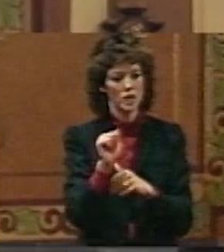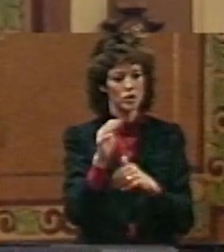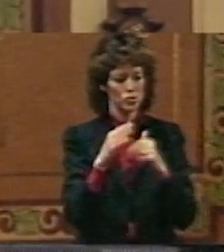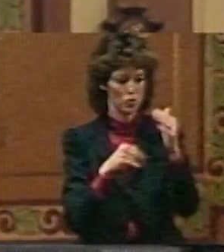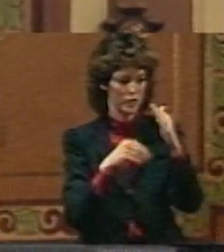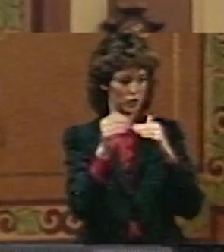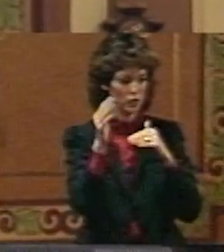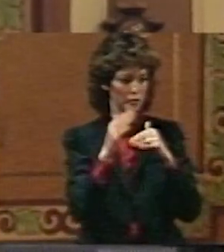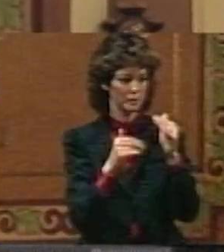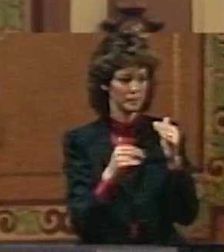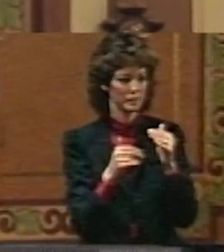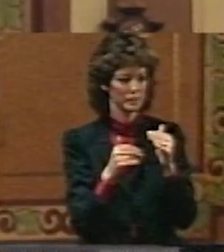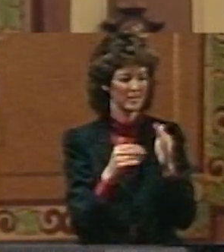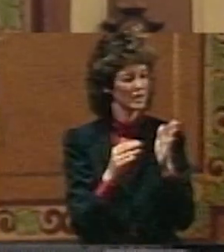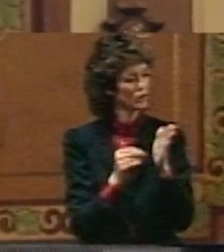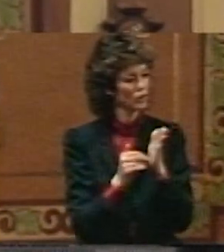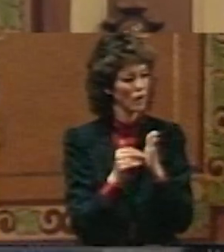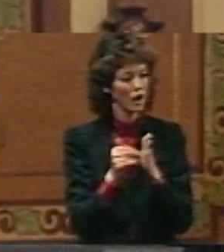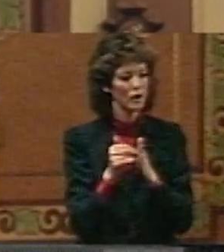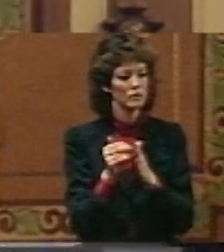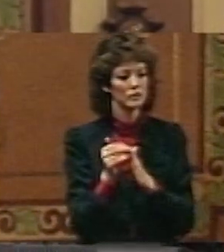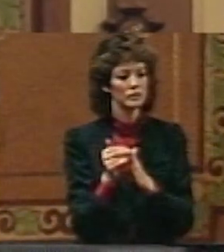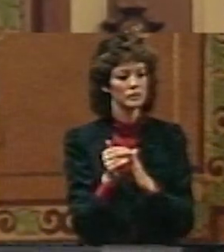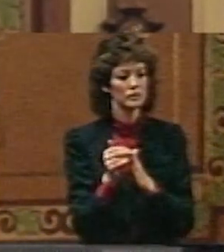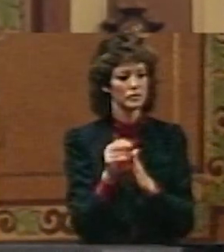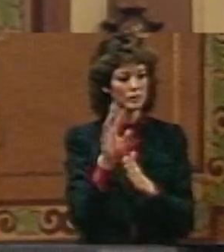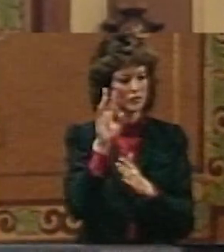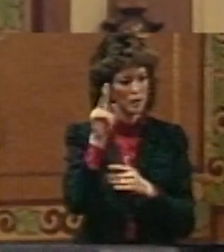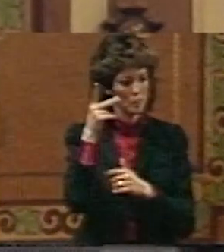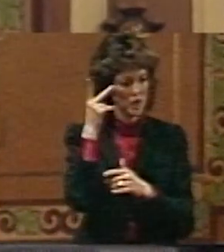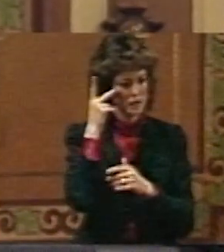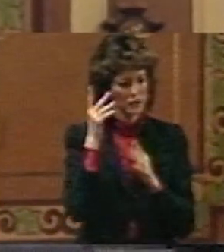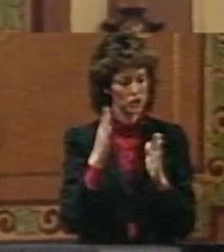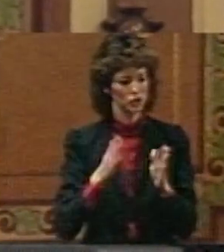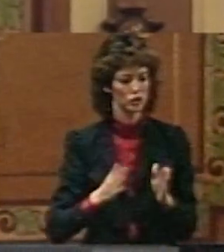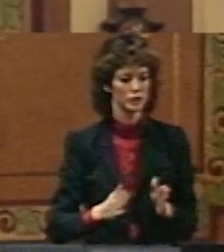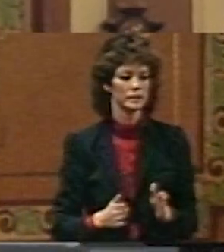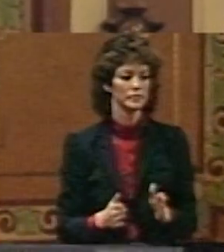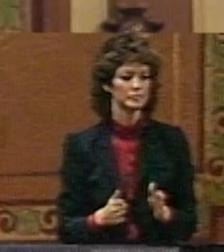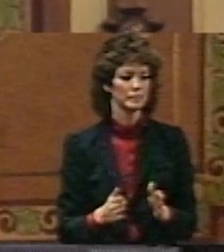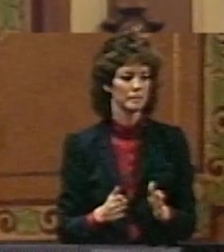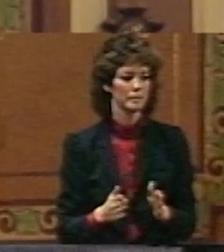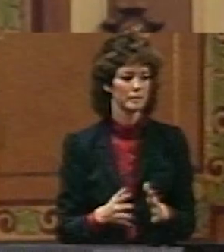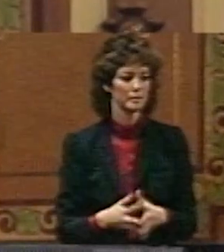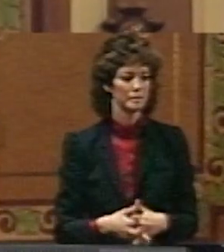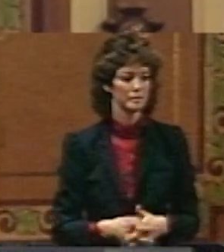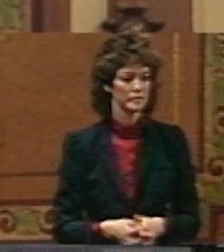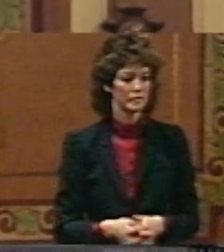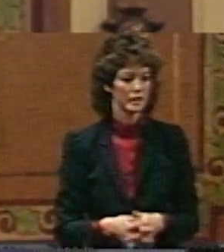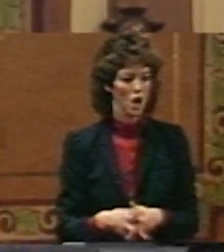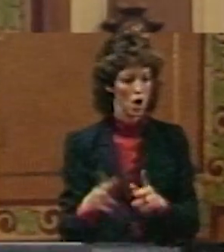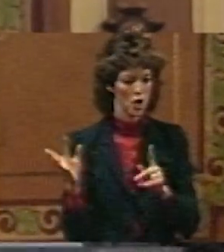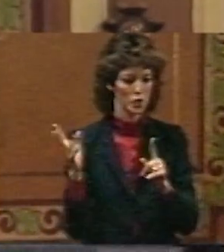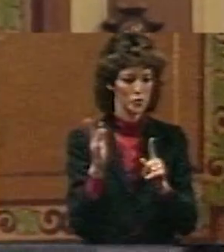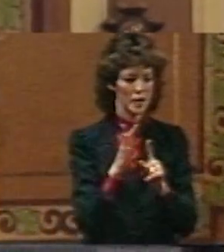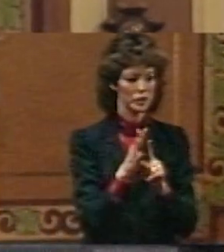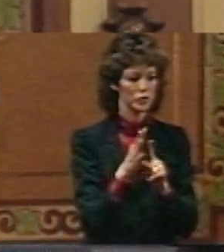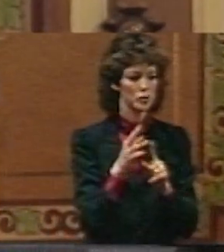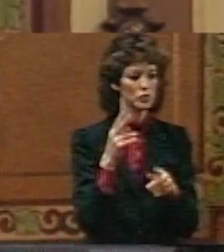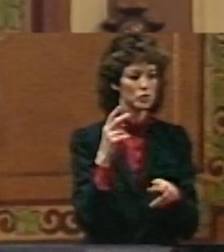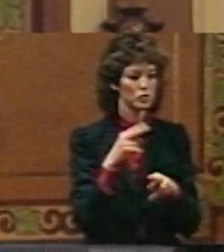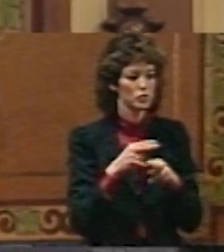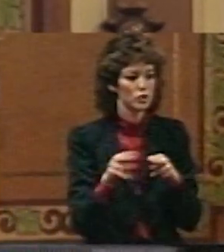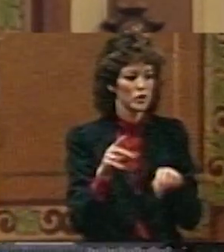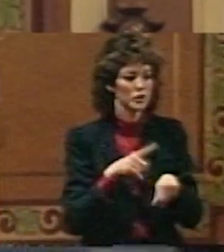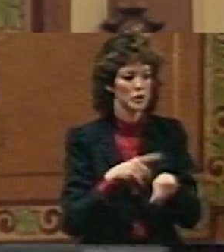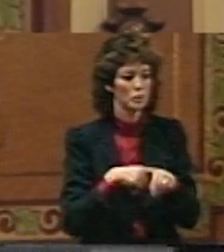too often politicians are attracted to short-term programs